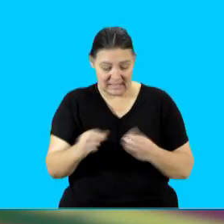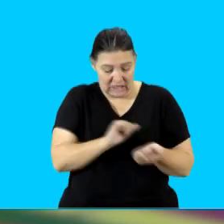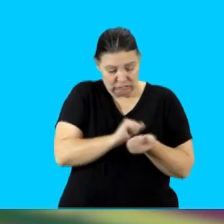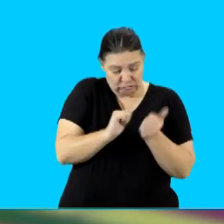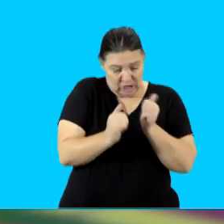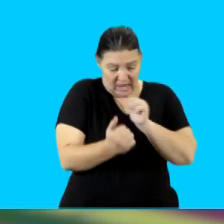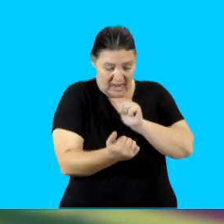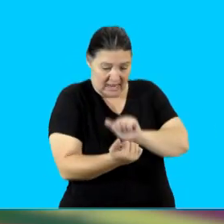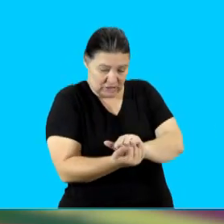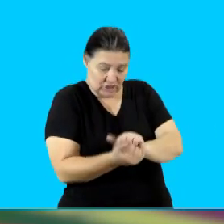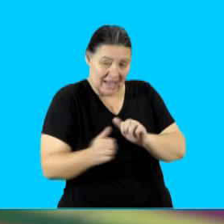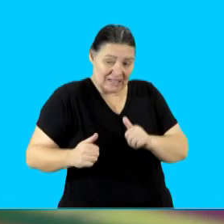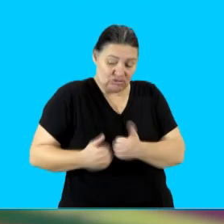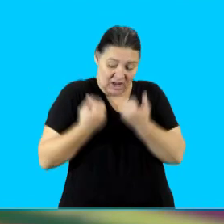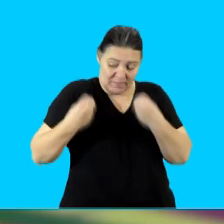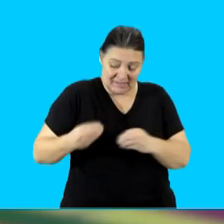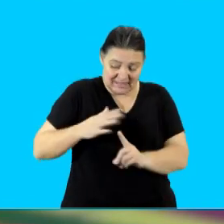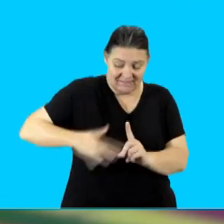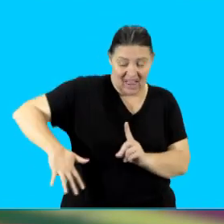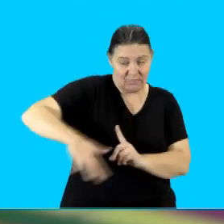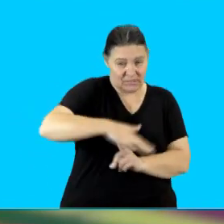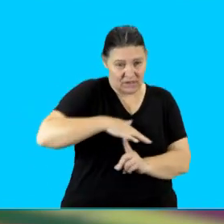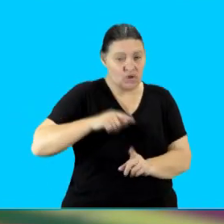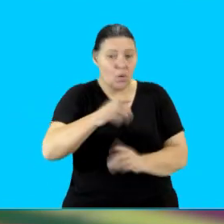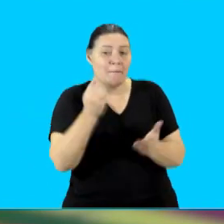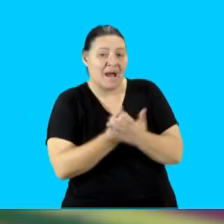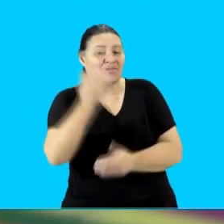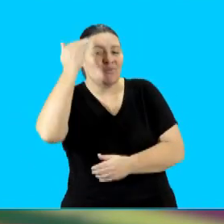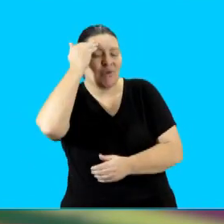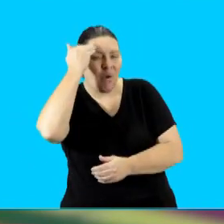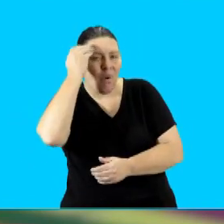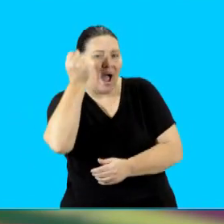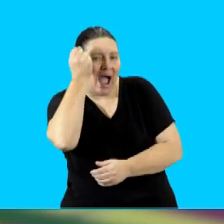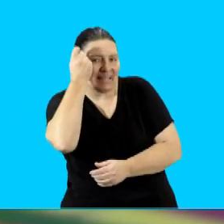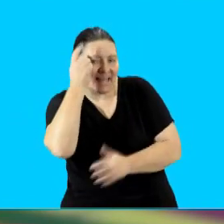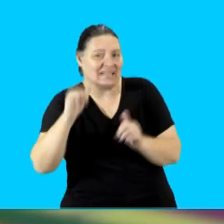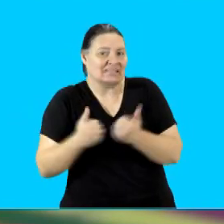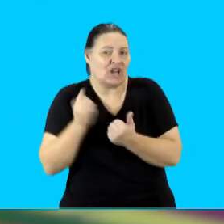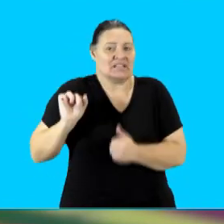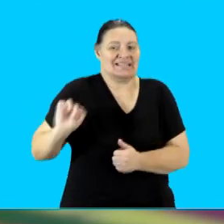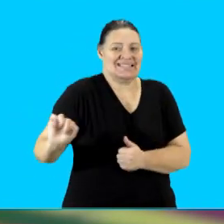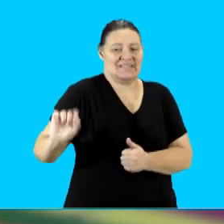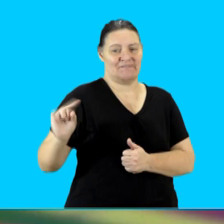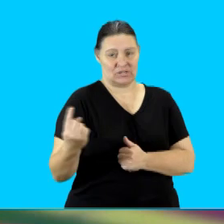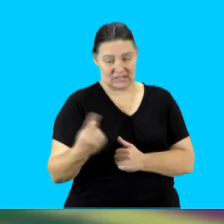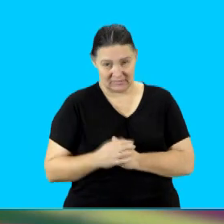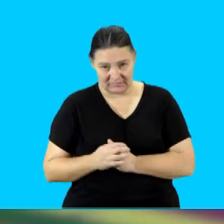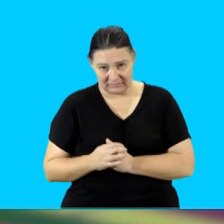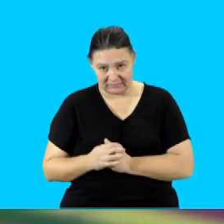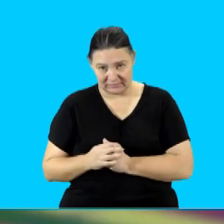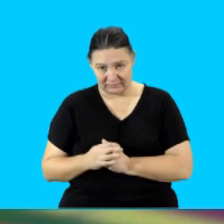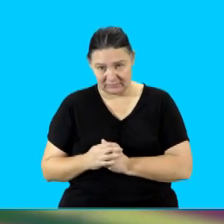can adapt to the challenges of the business environments you need to understand the challenges first.